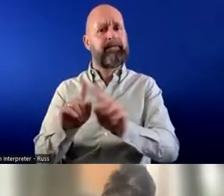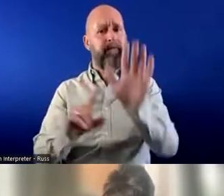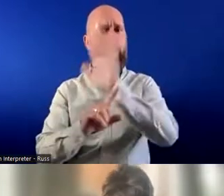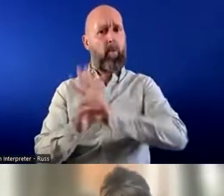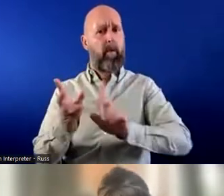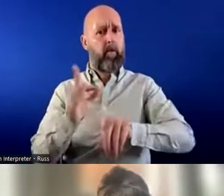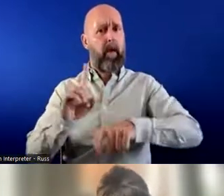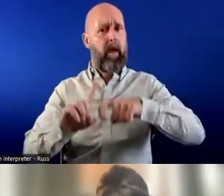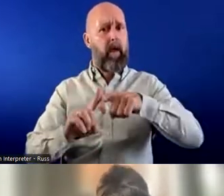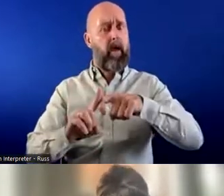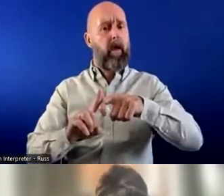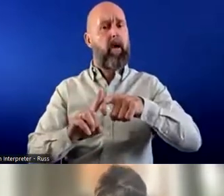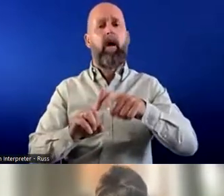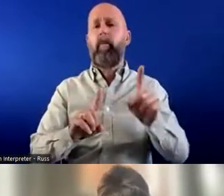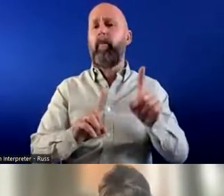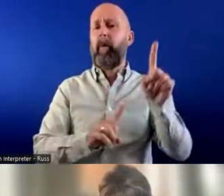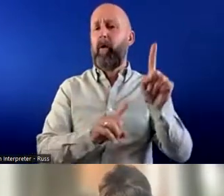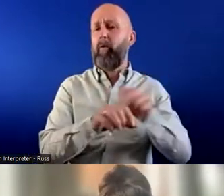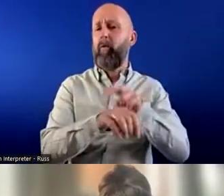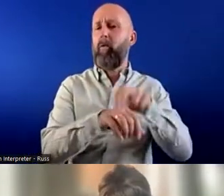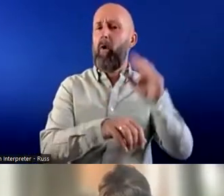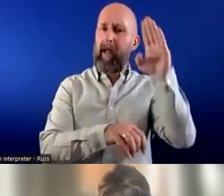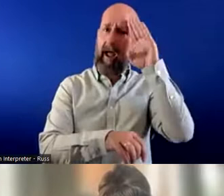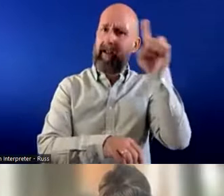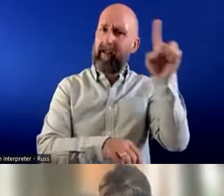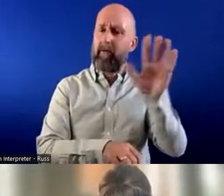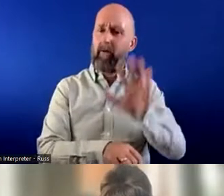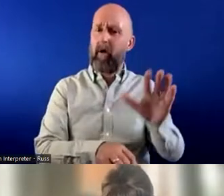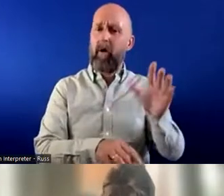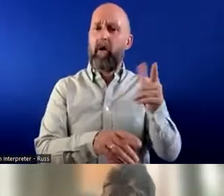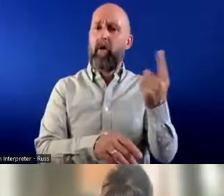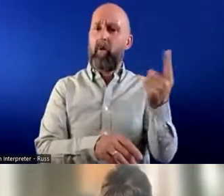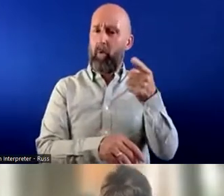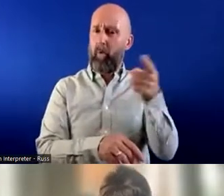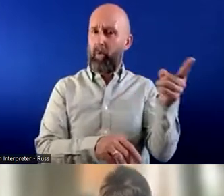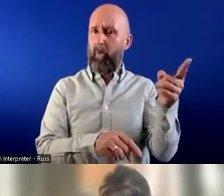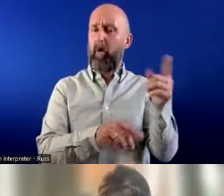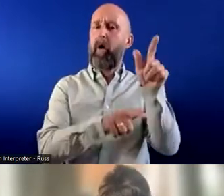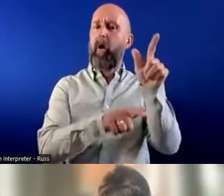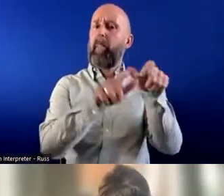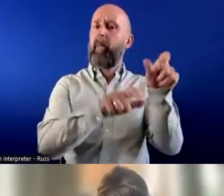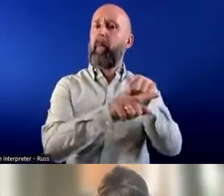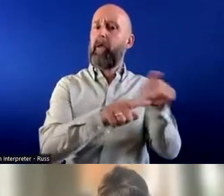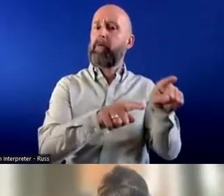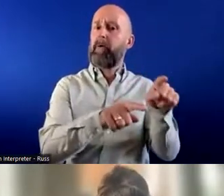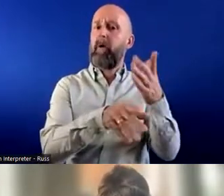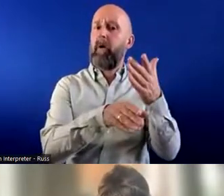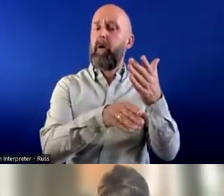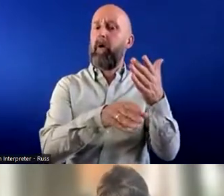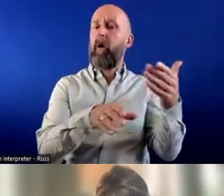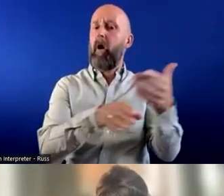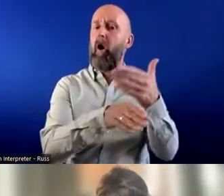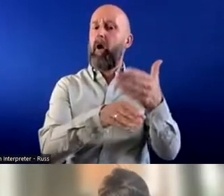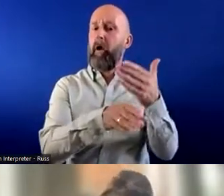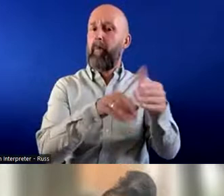more significantly in Northern Ireland make up at least half of the any, you know, the population of people who are in economically